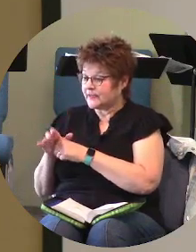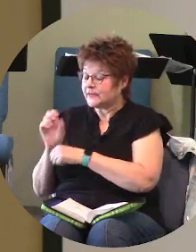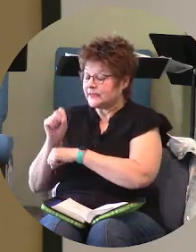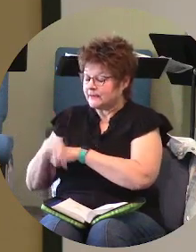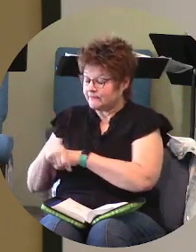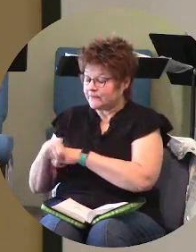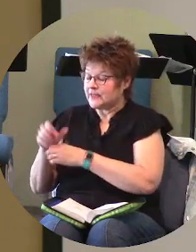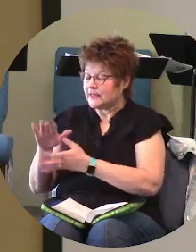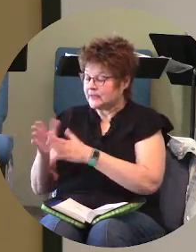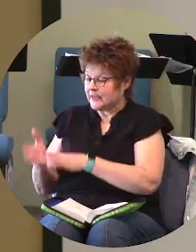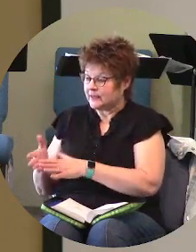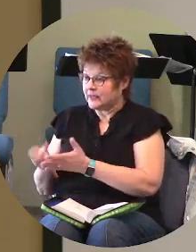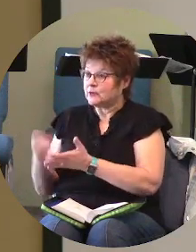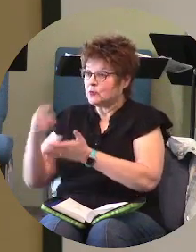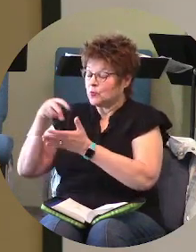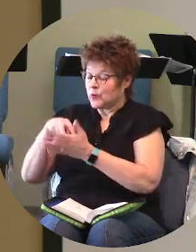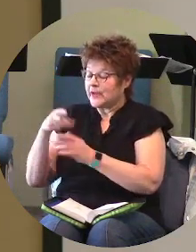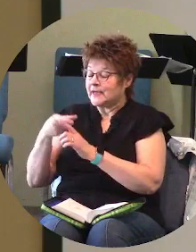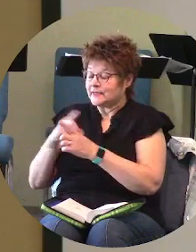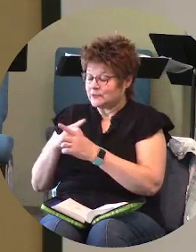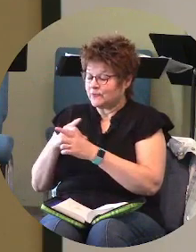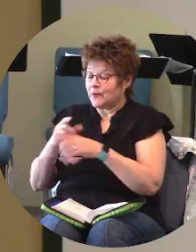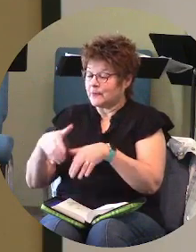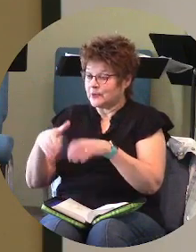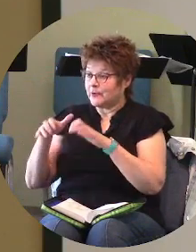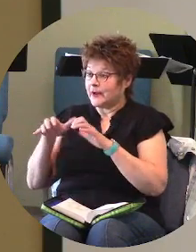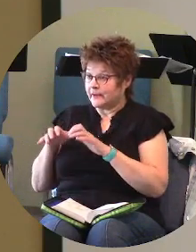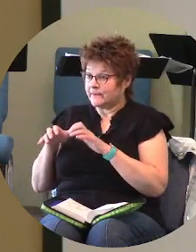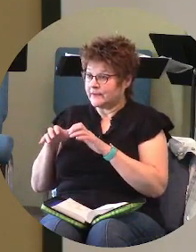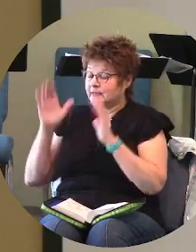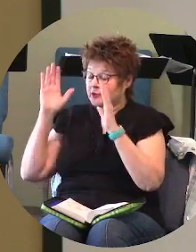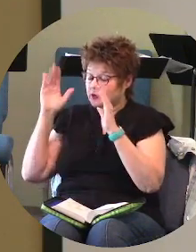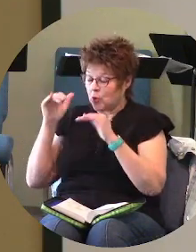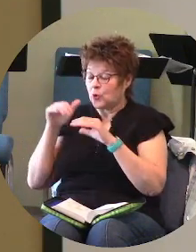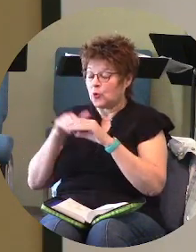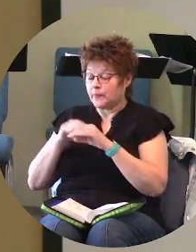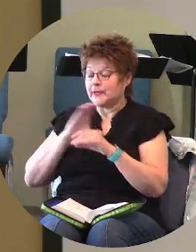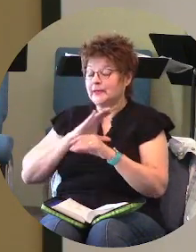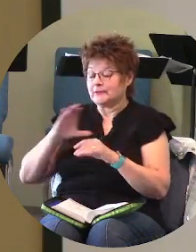dead that there's hope in christ